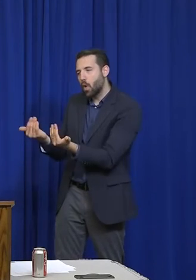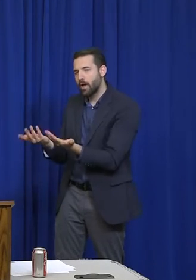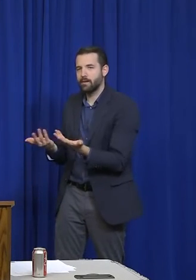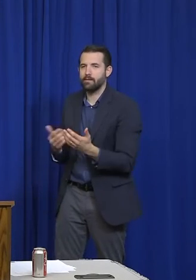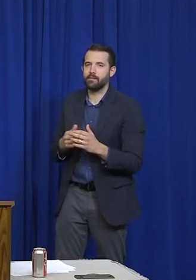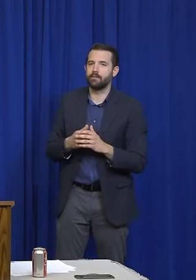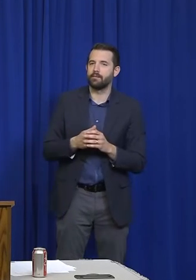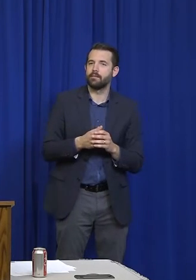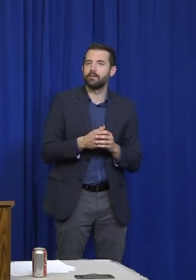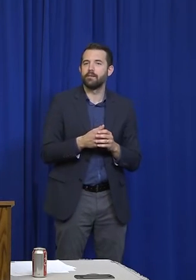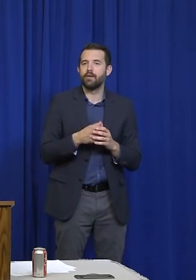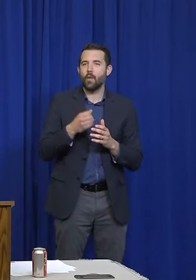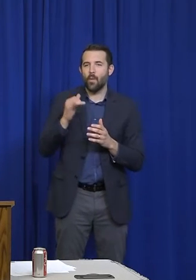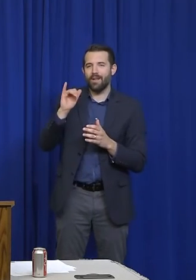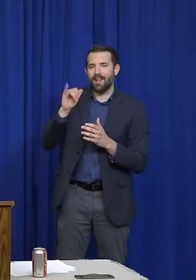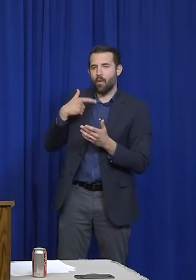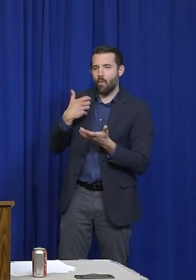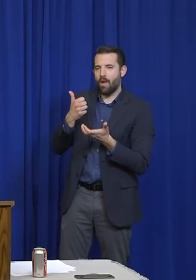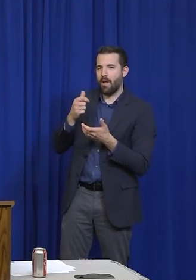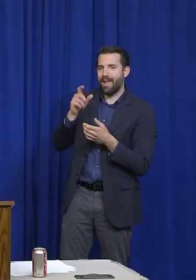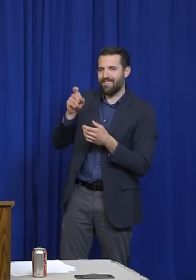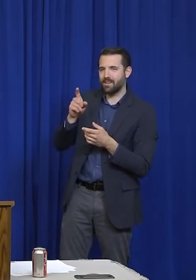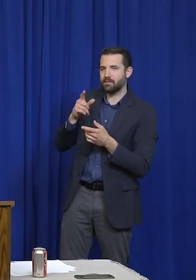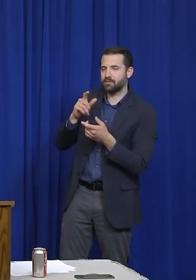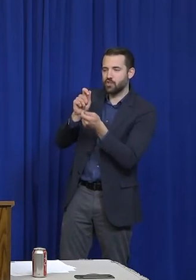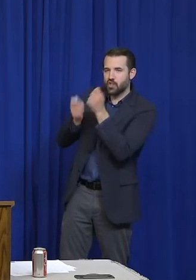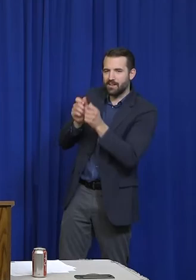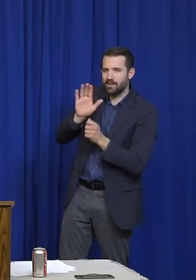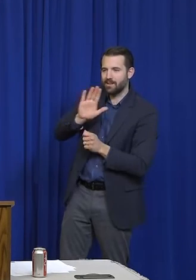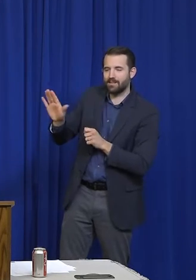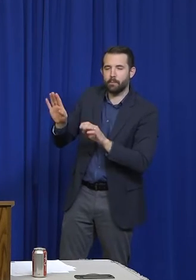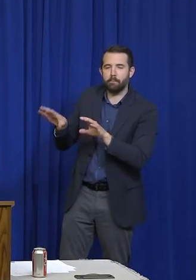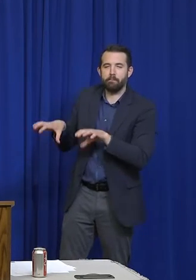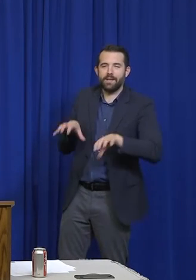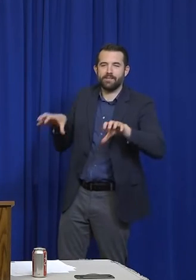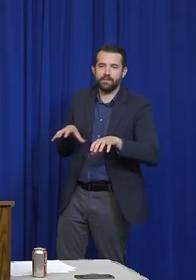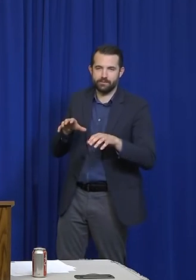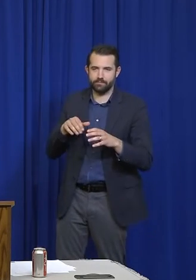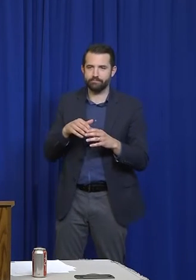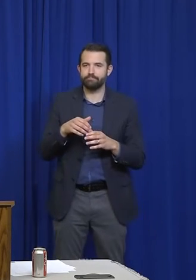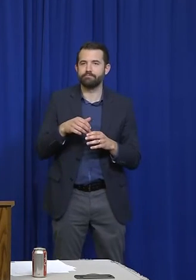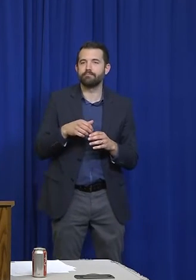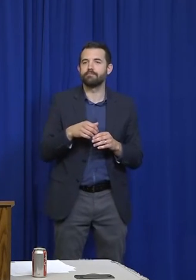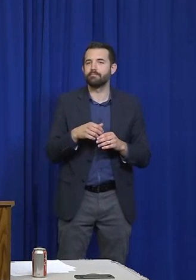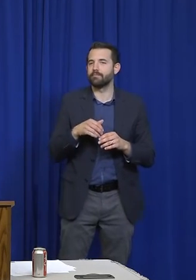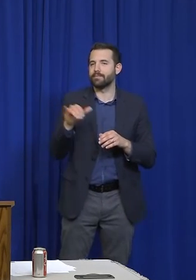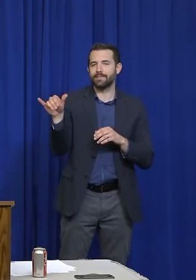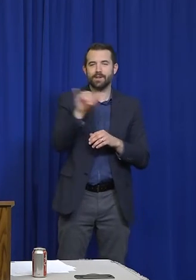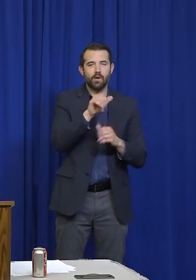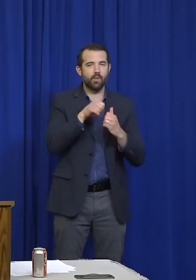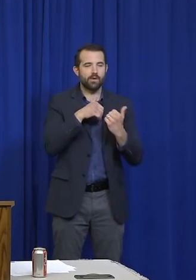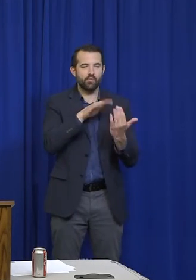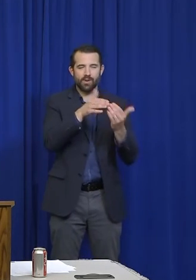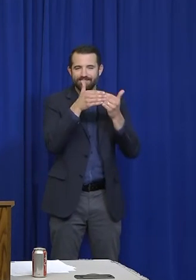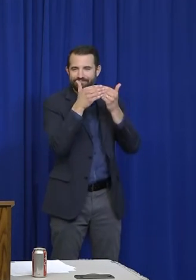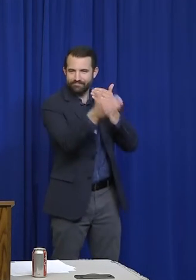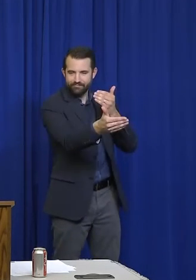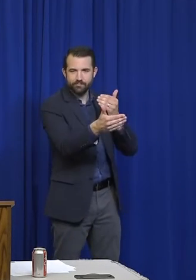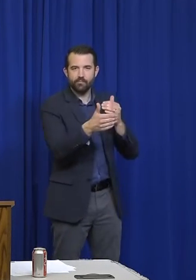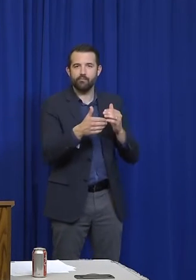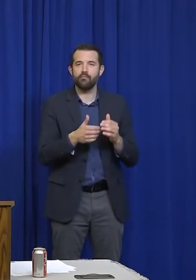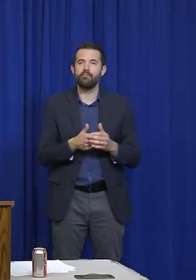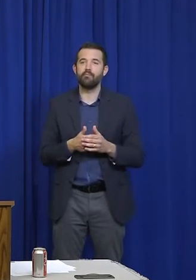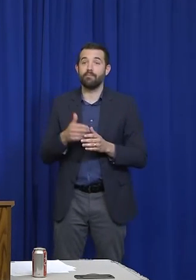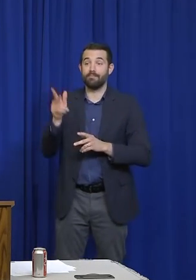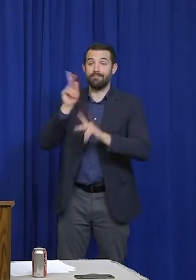behavior. I don't expect that will stop. And when it comes to people coming in from out of state and failing to quarantine, you know, this is not